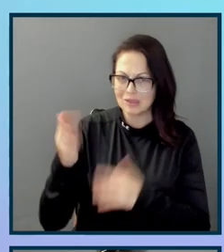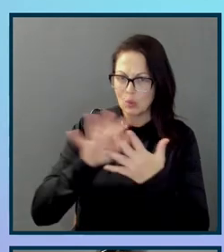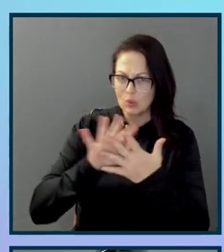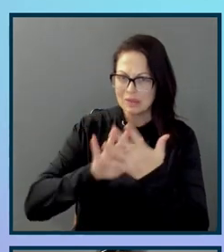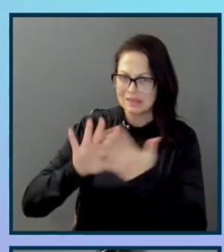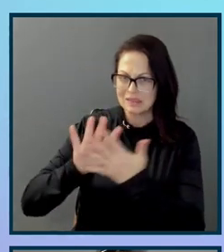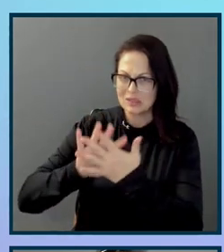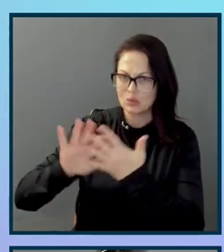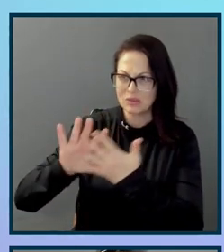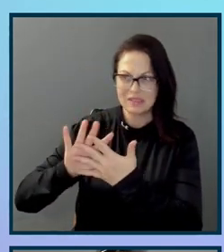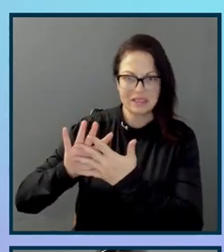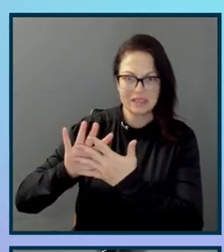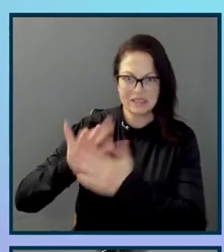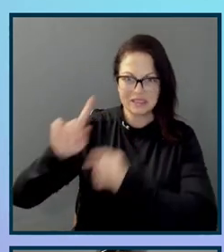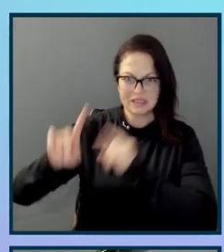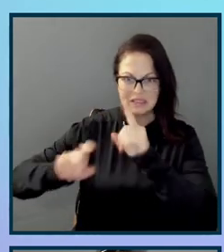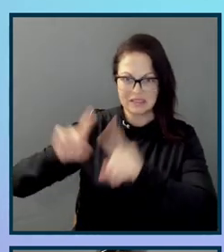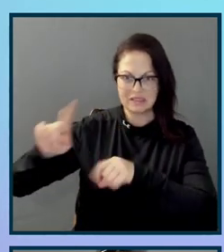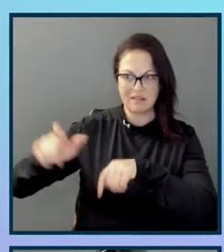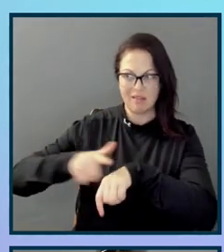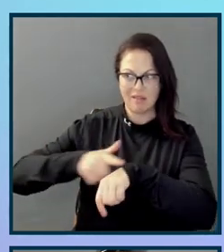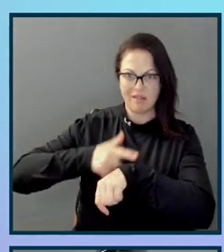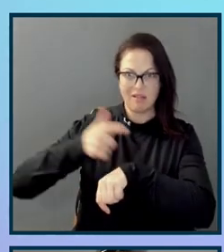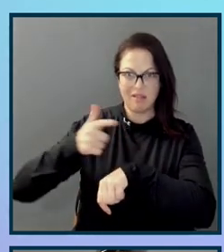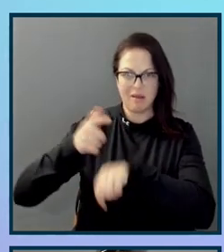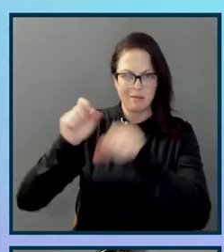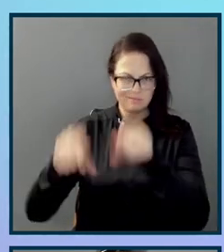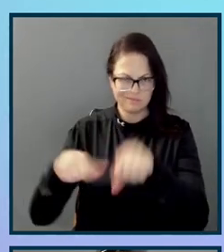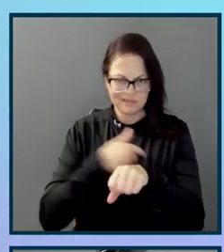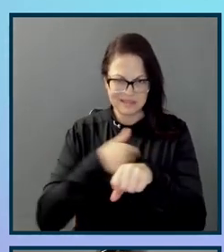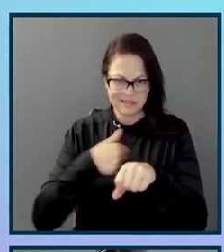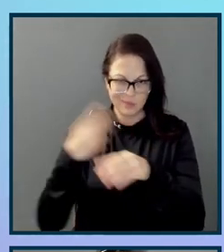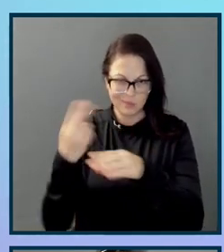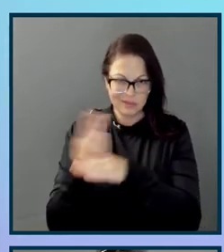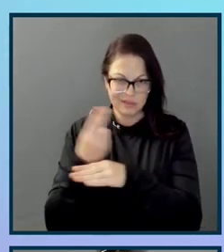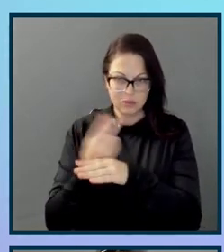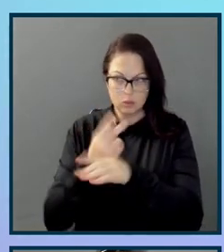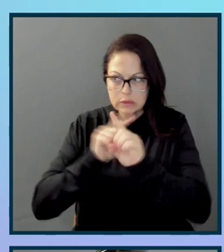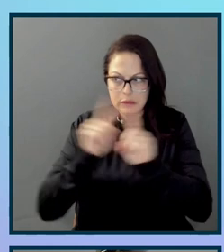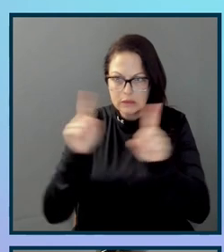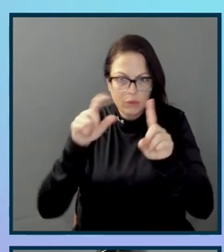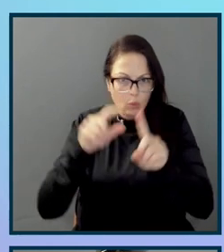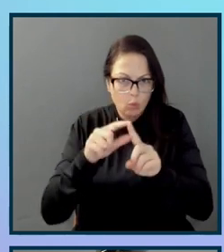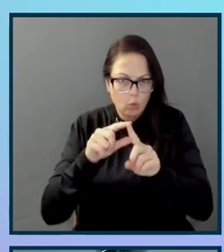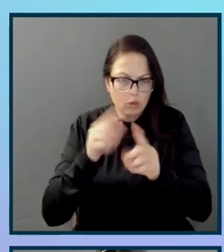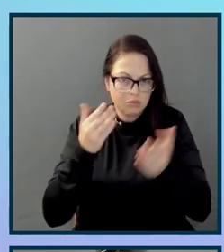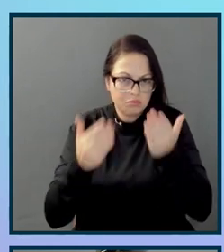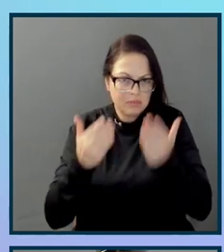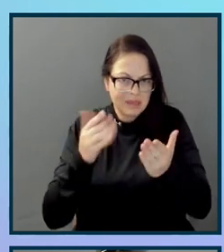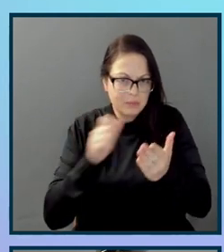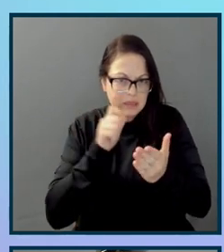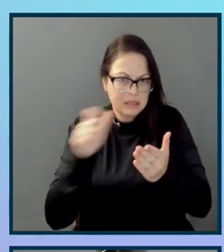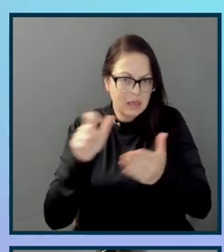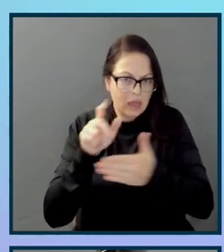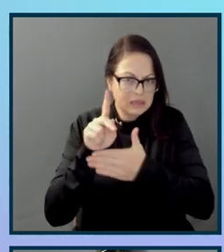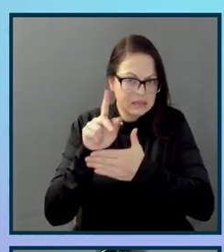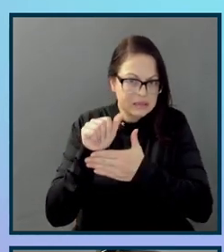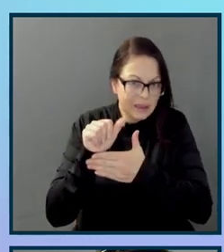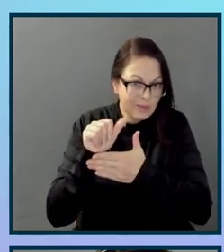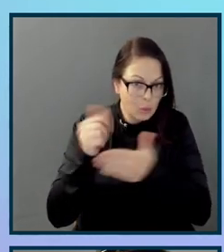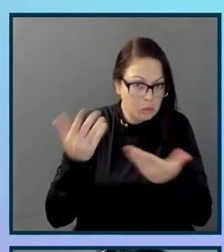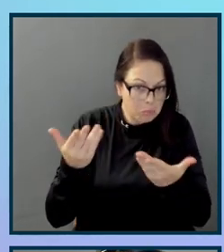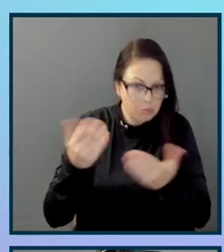all of these questions? Can we use a different word other than disabled? Can we, oops, excuse me, backing up?